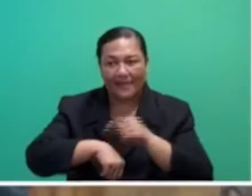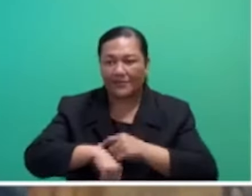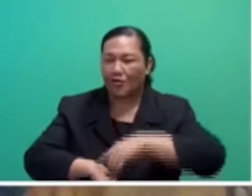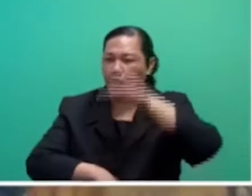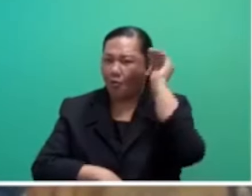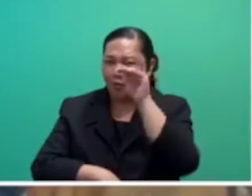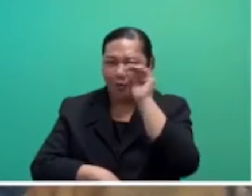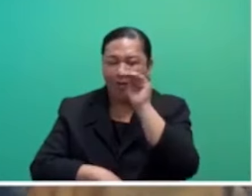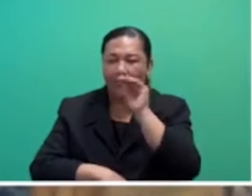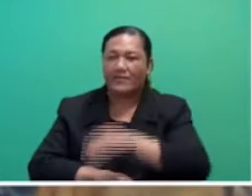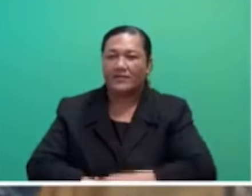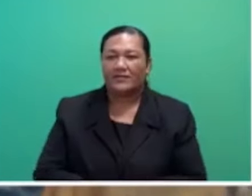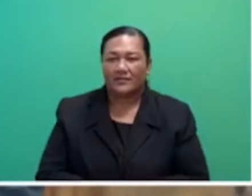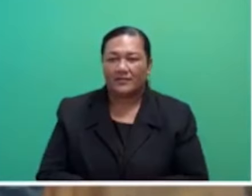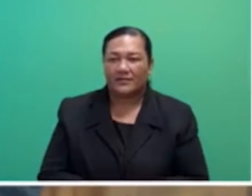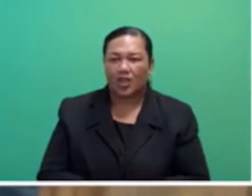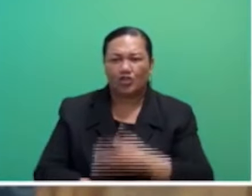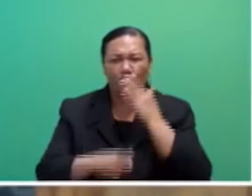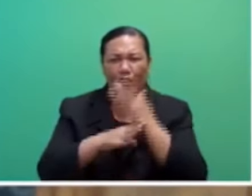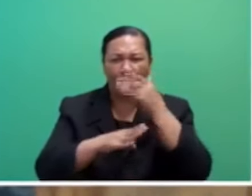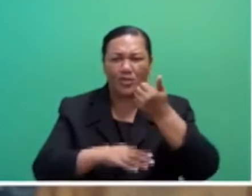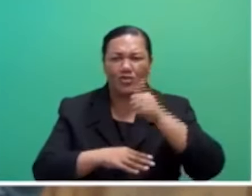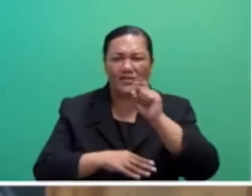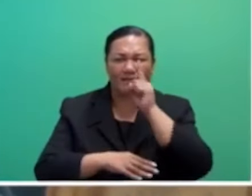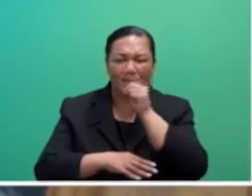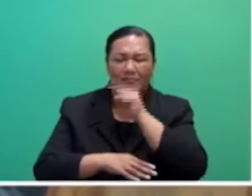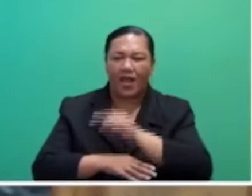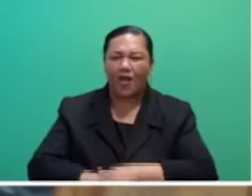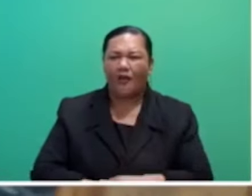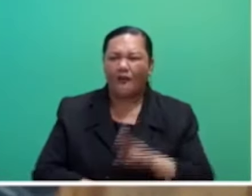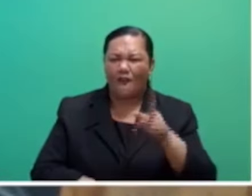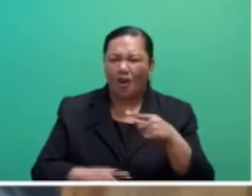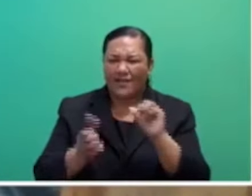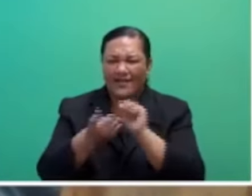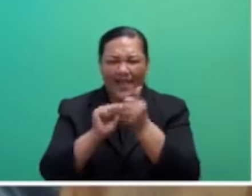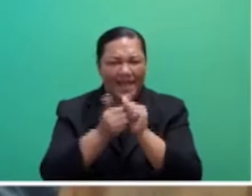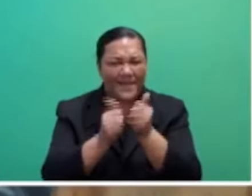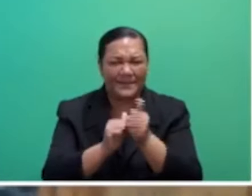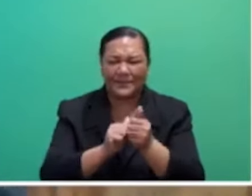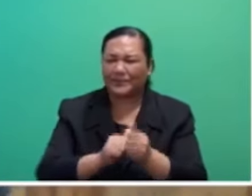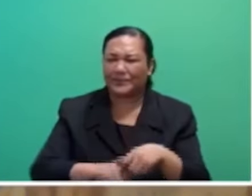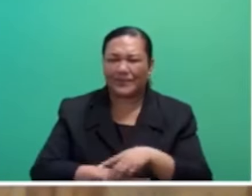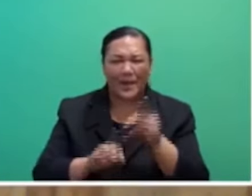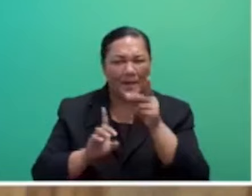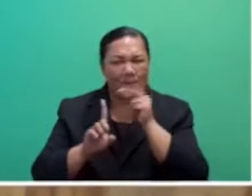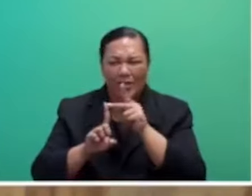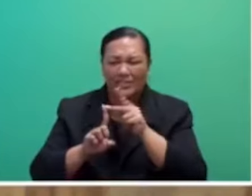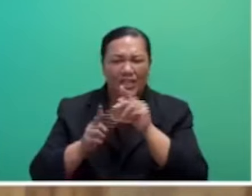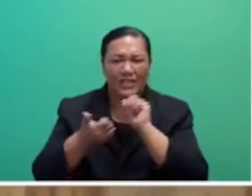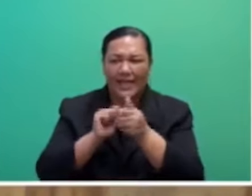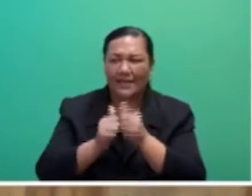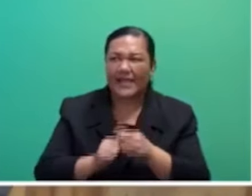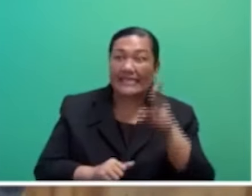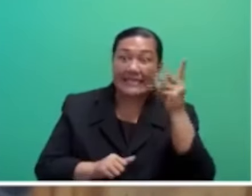using people for our very own political gain. For too long, some of us politicians are only seen